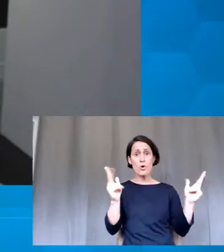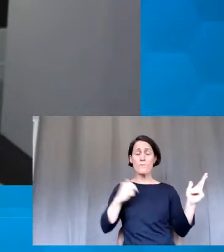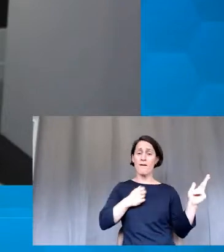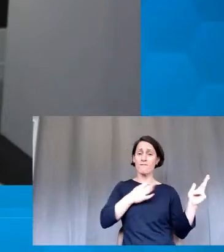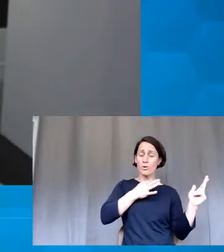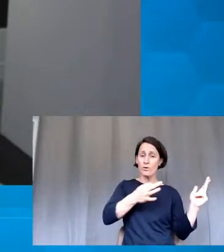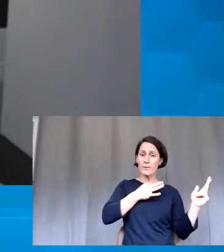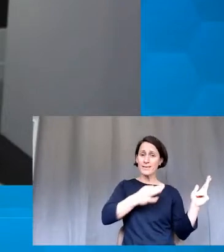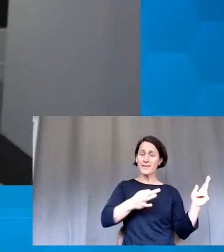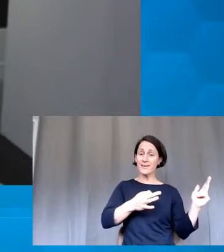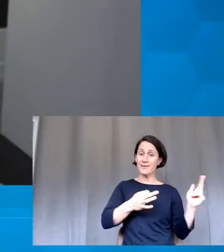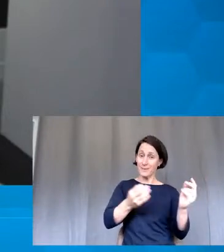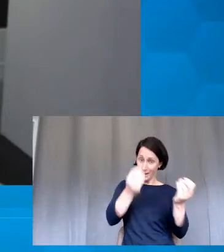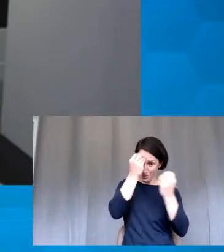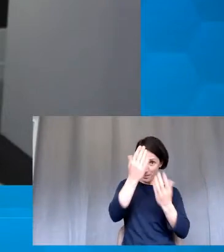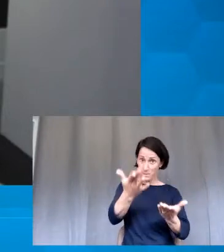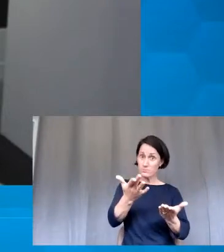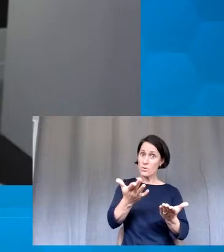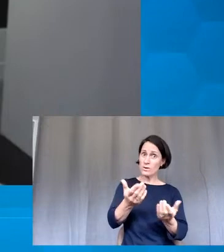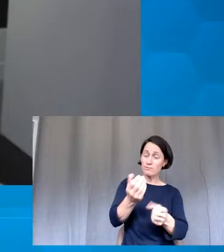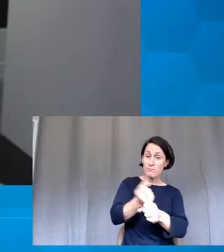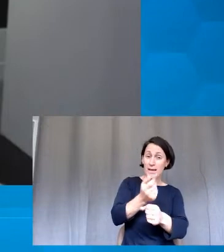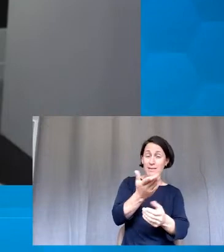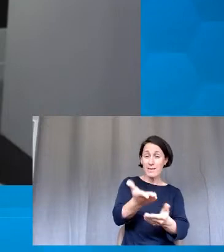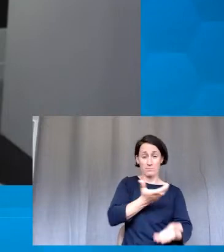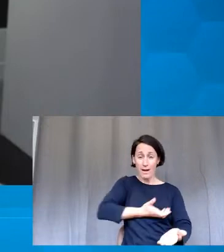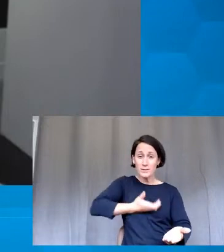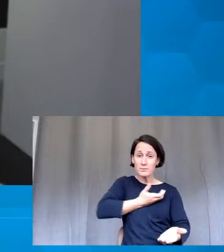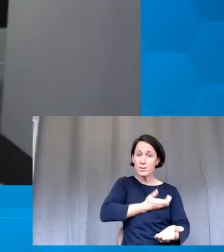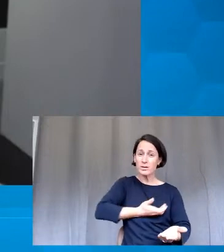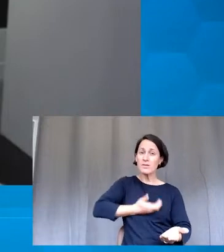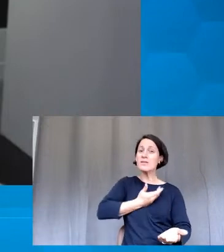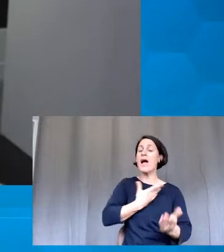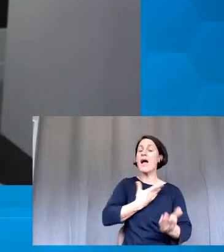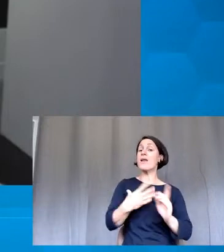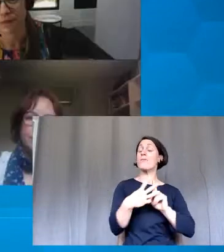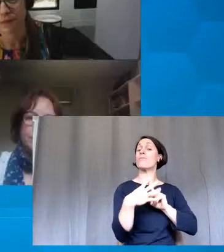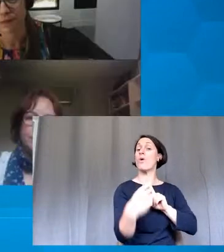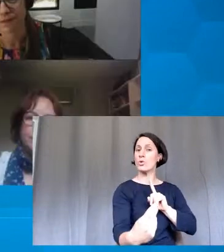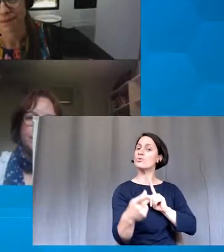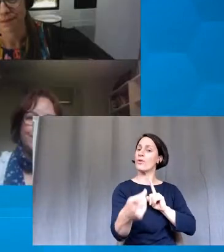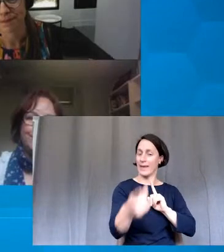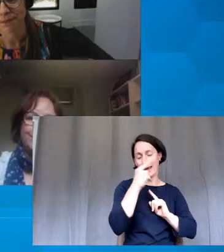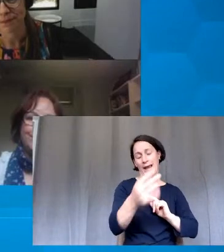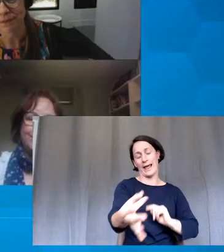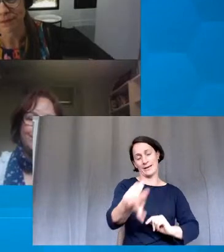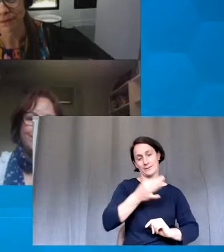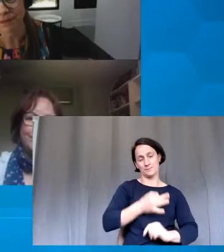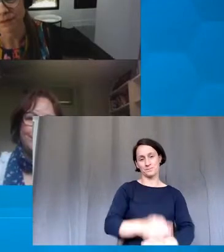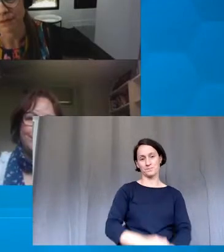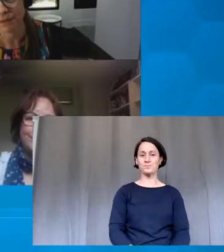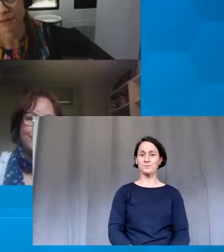early on so students have role modeling for asking for help. Thank you. And Peter,